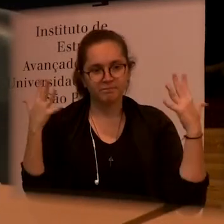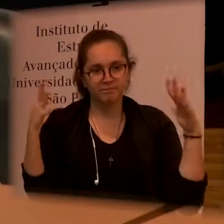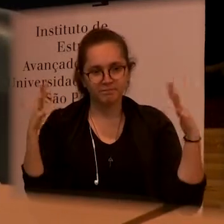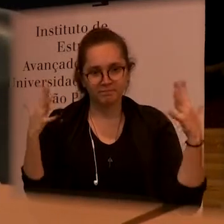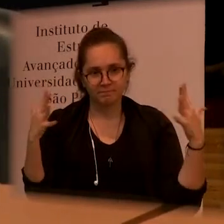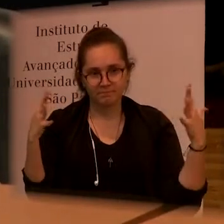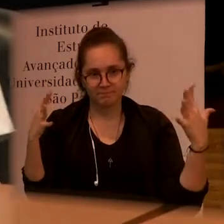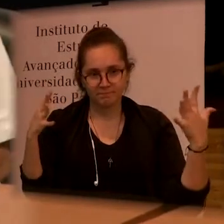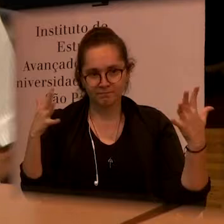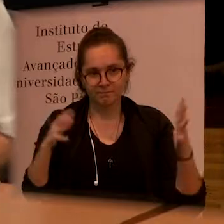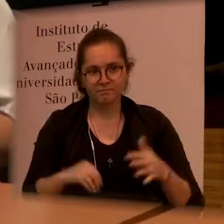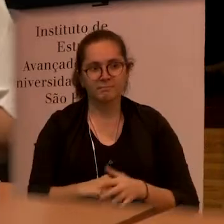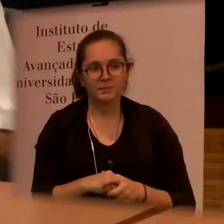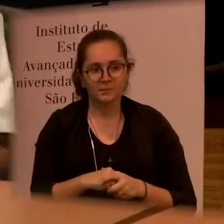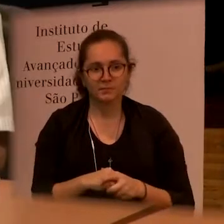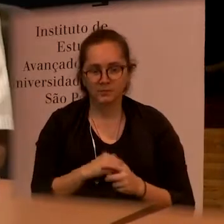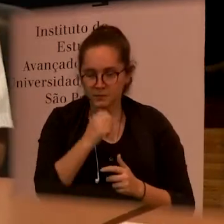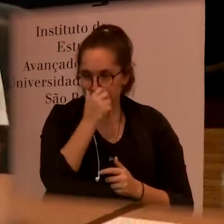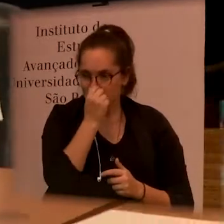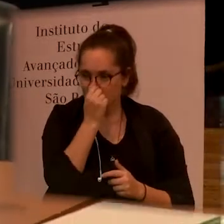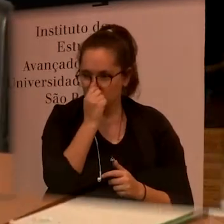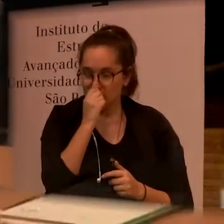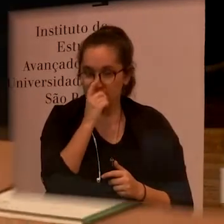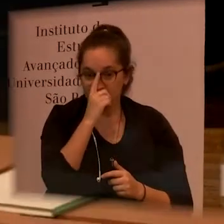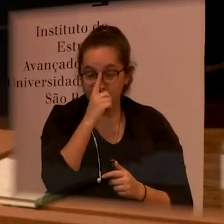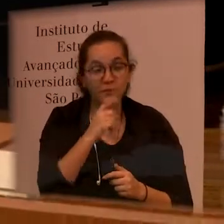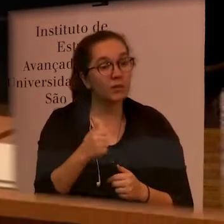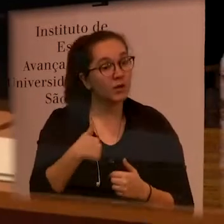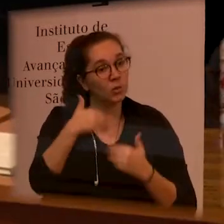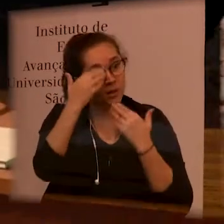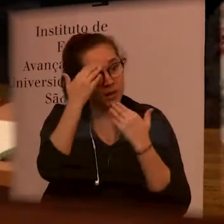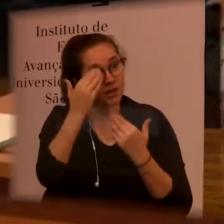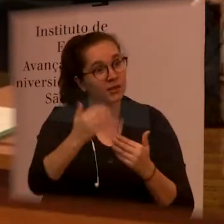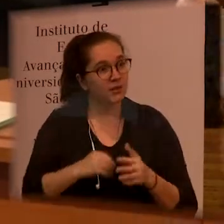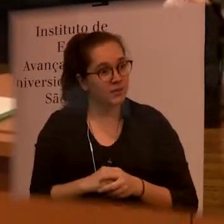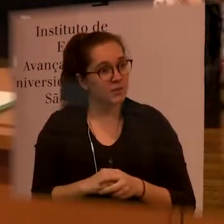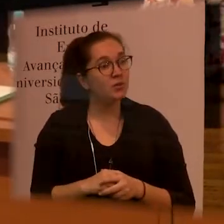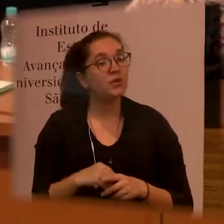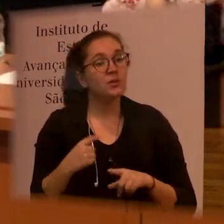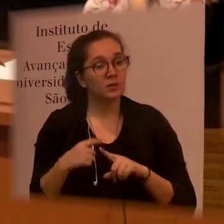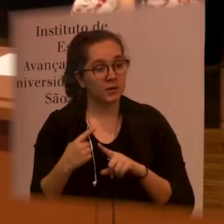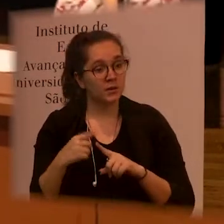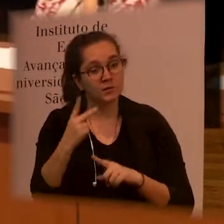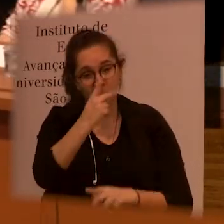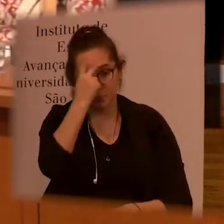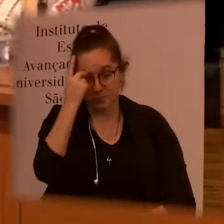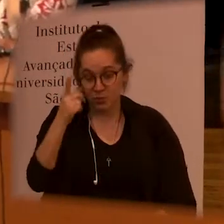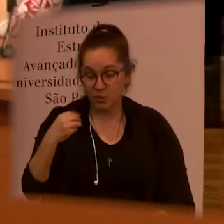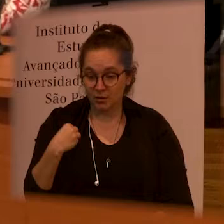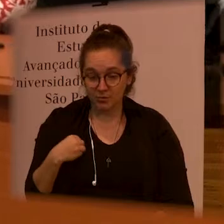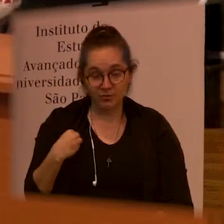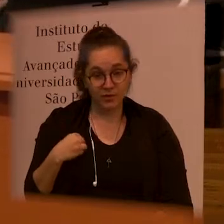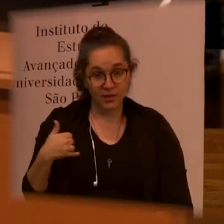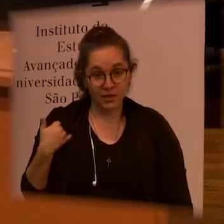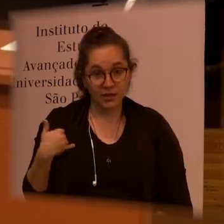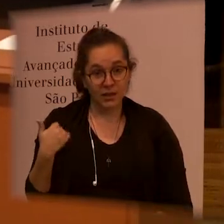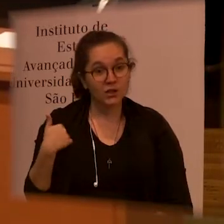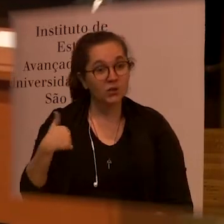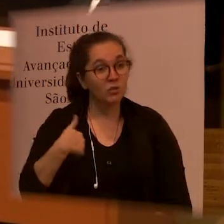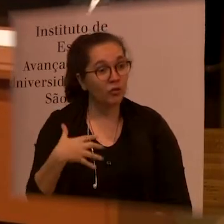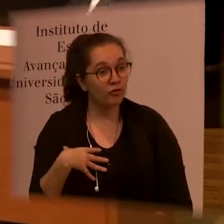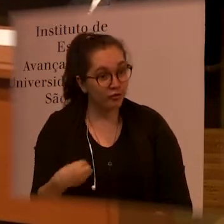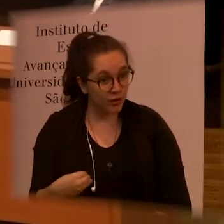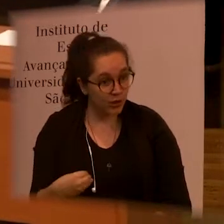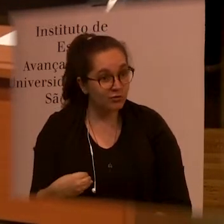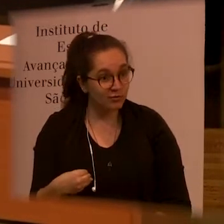a way of making feel exactly I thank you very much here because we have here present here people